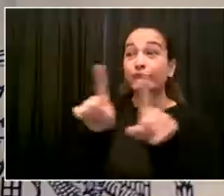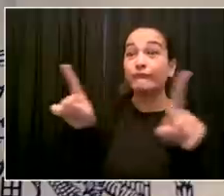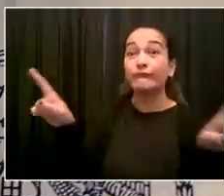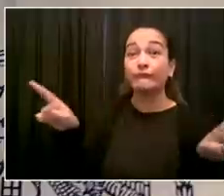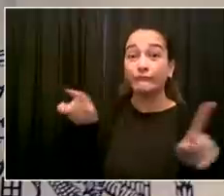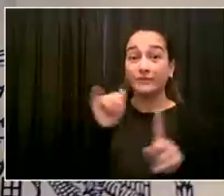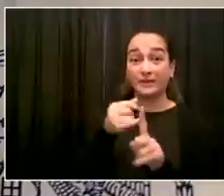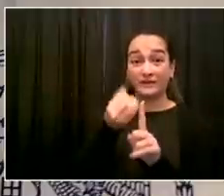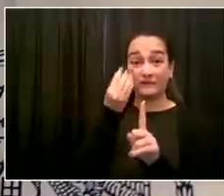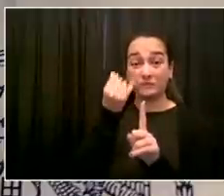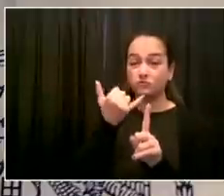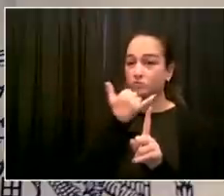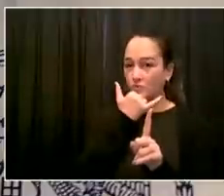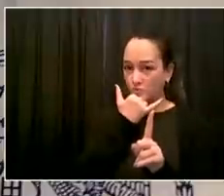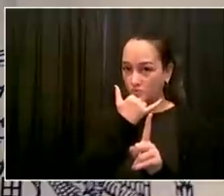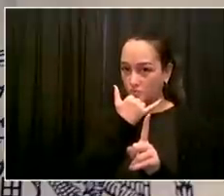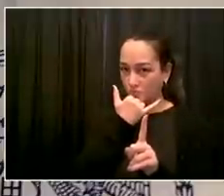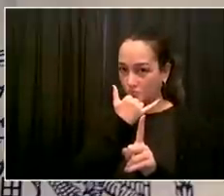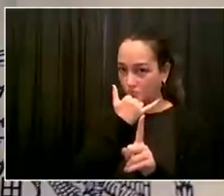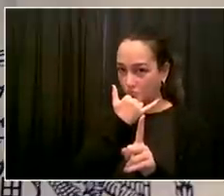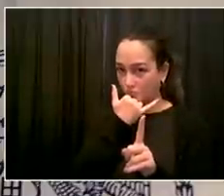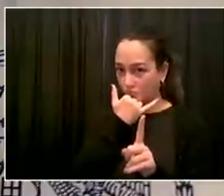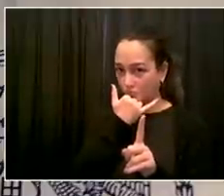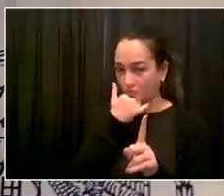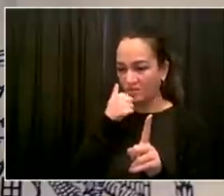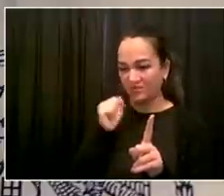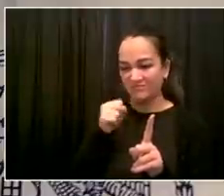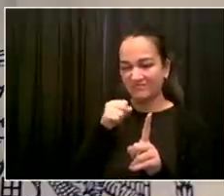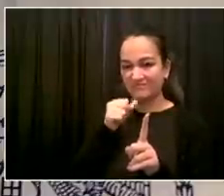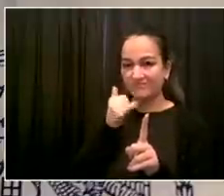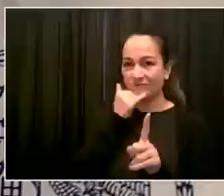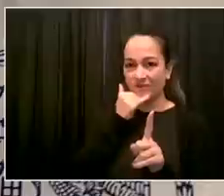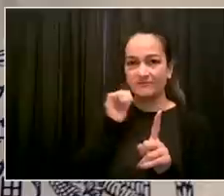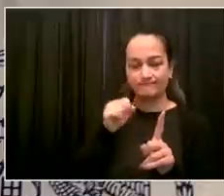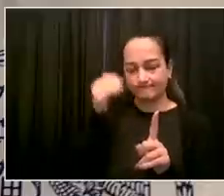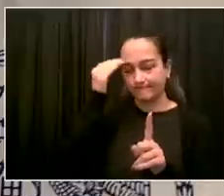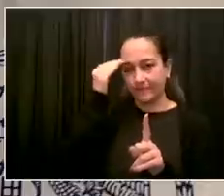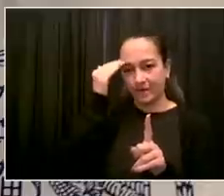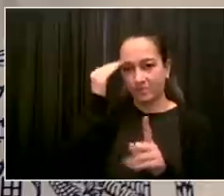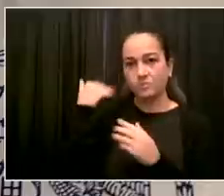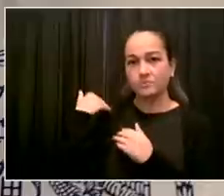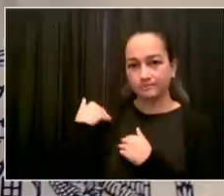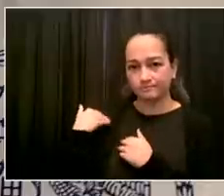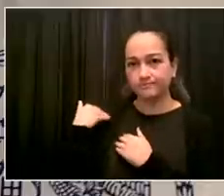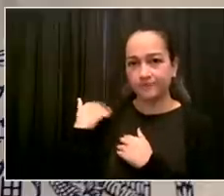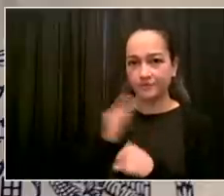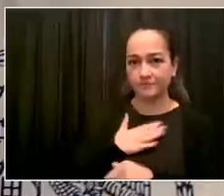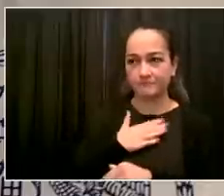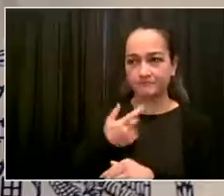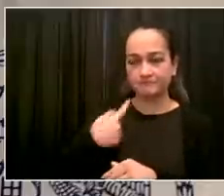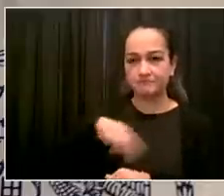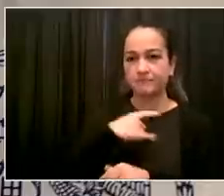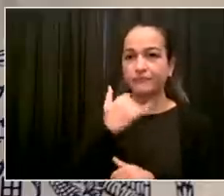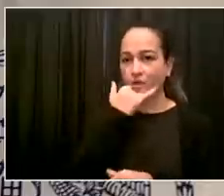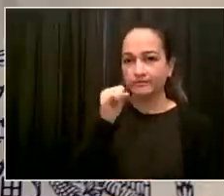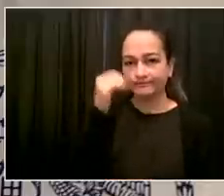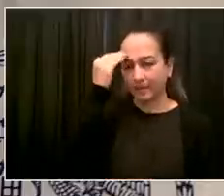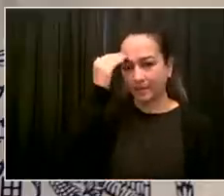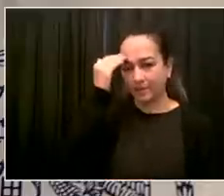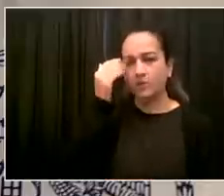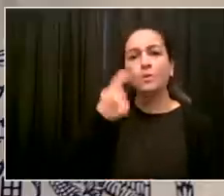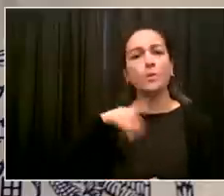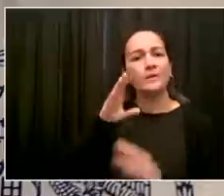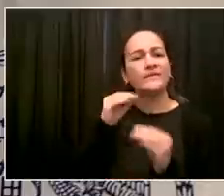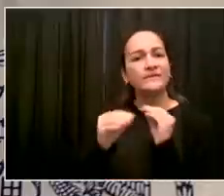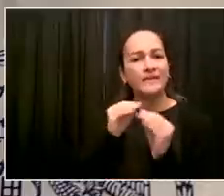It was caught. It was corrected, and it had very little negative impact. So I'm not happy about it, but I'm glad it got fixed, and